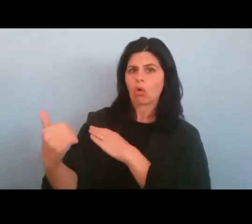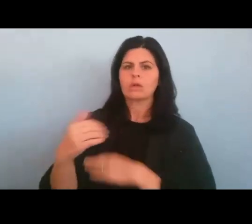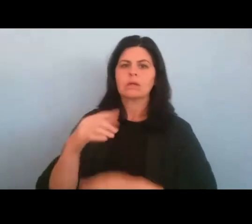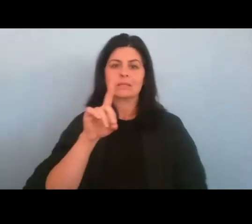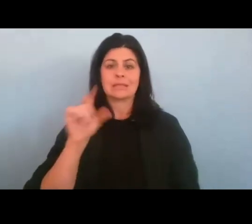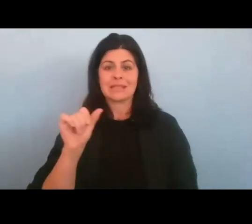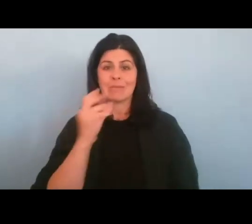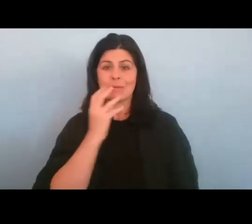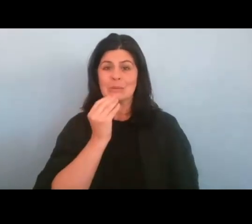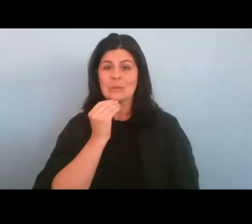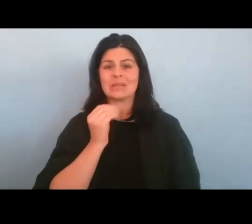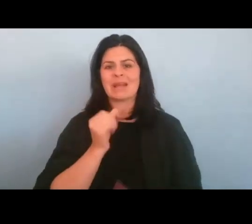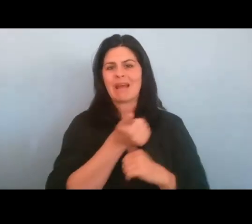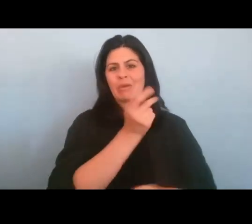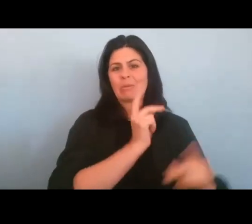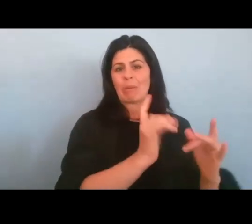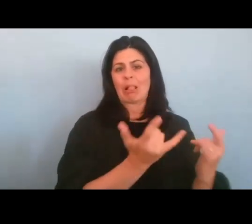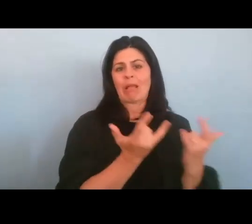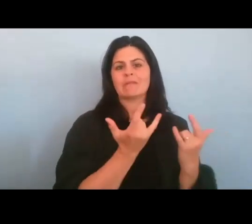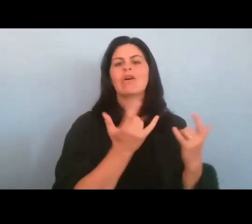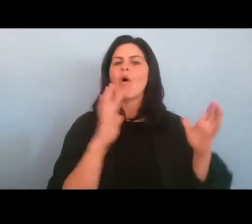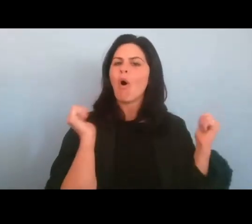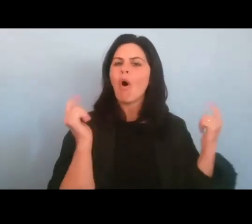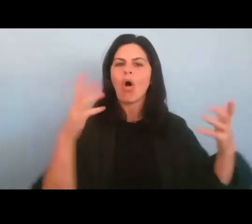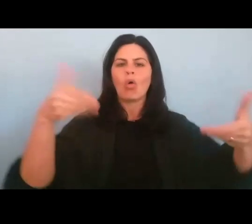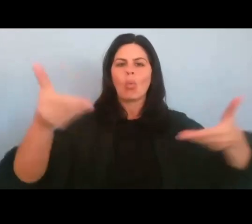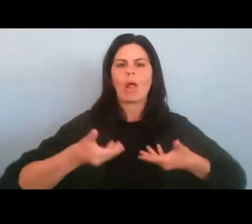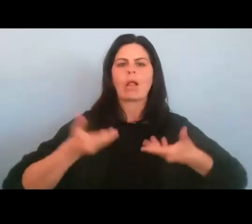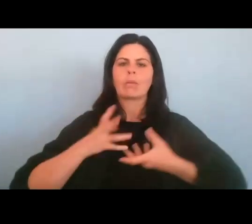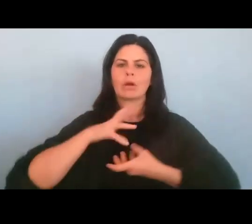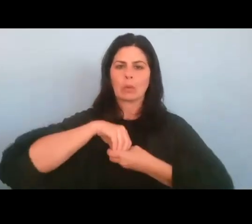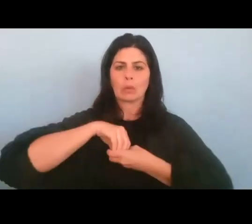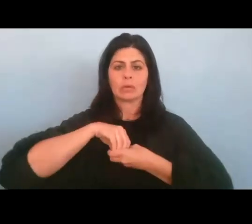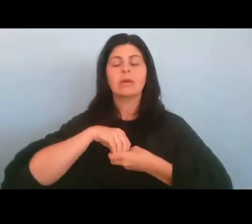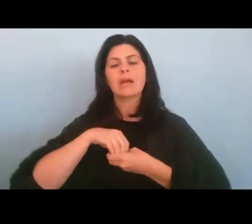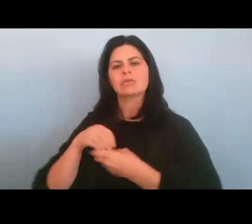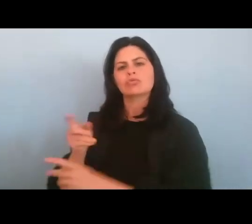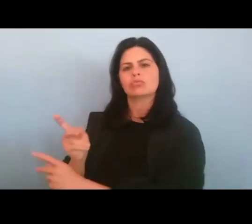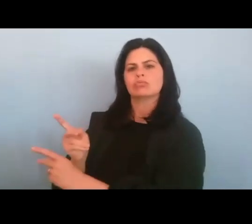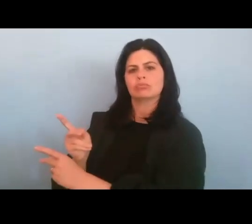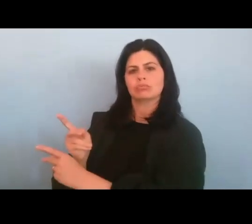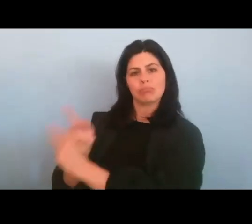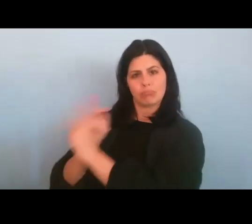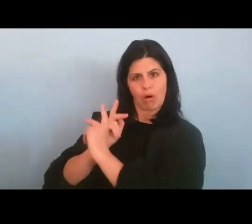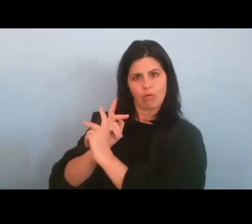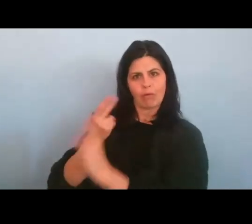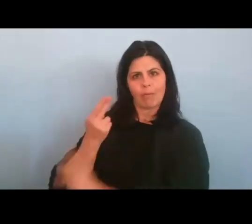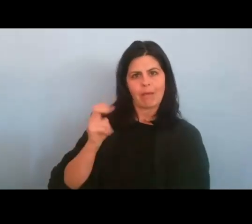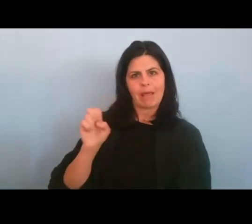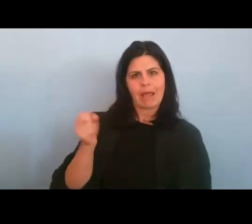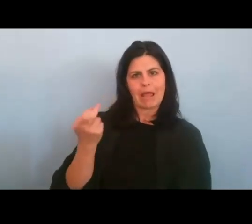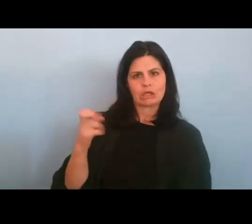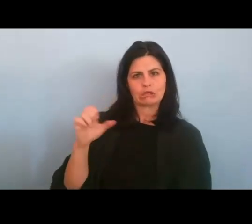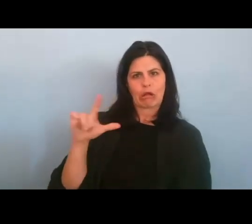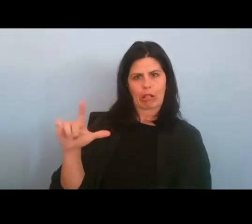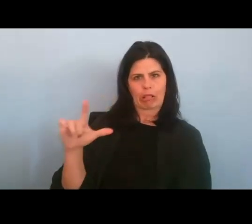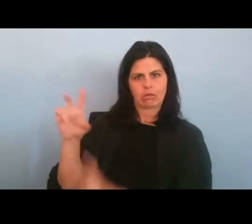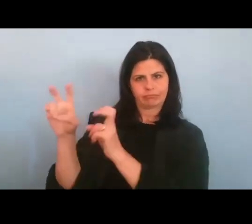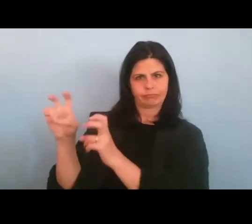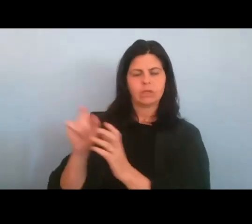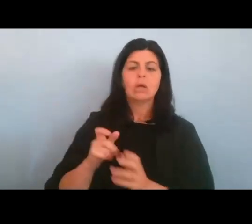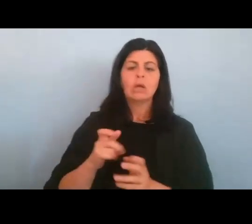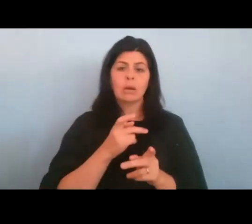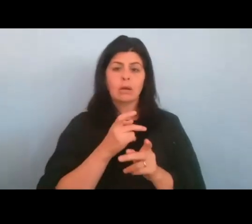are welcomed and included. Still, to borrow from Heschel, we must allow the process to continue to develop